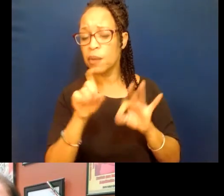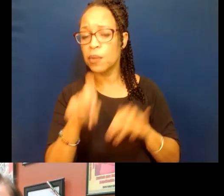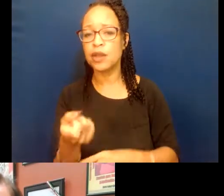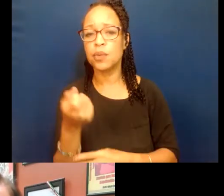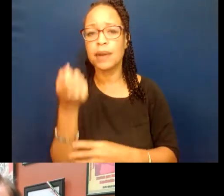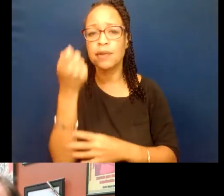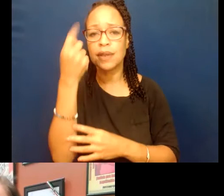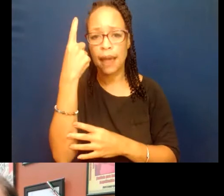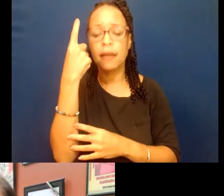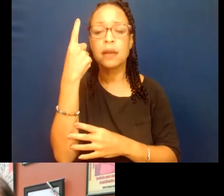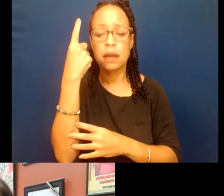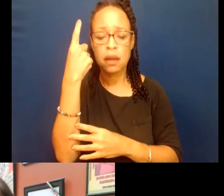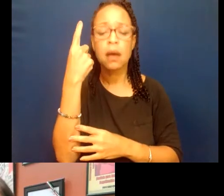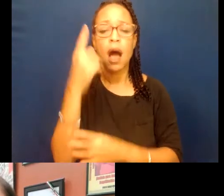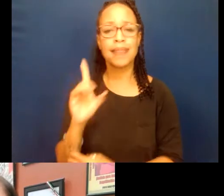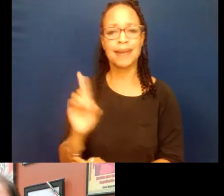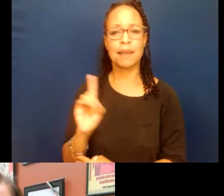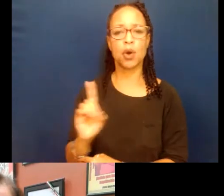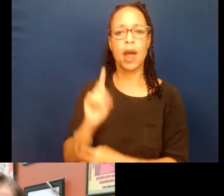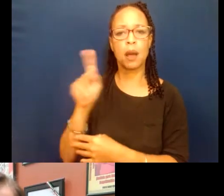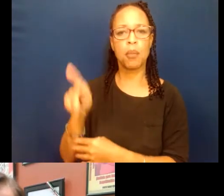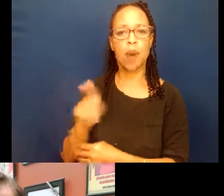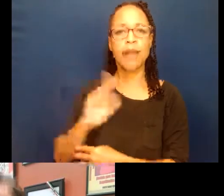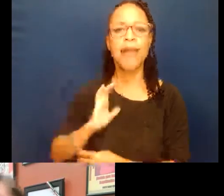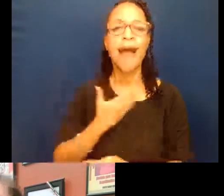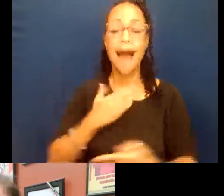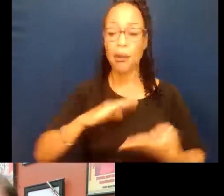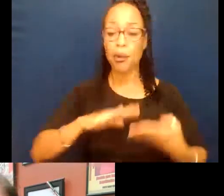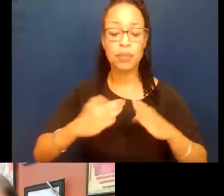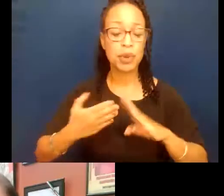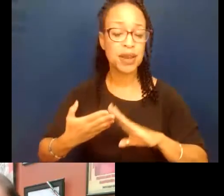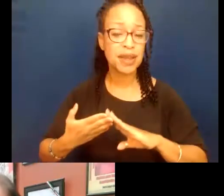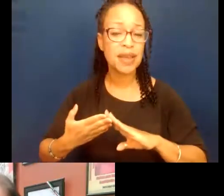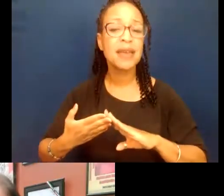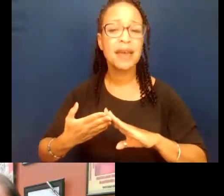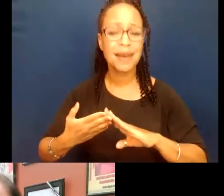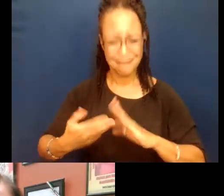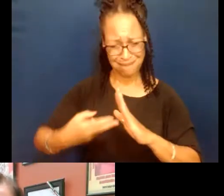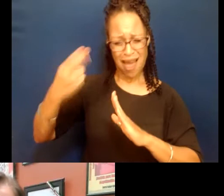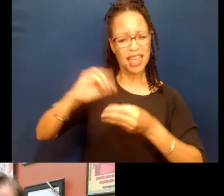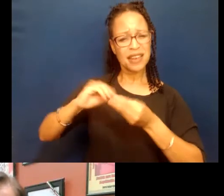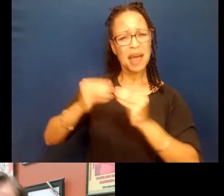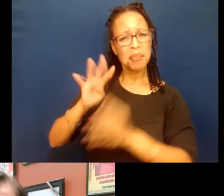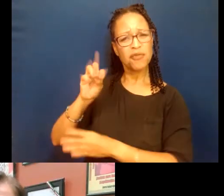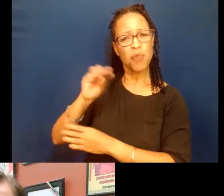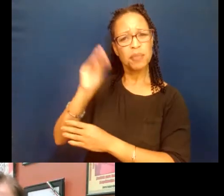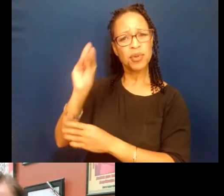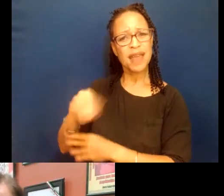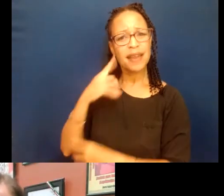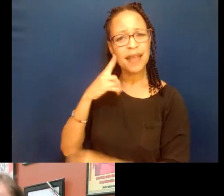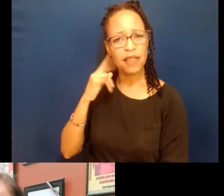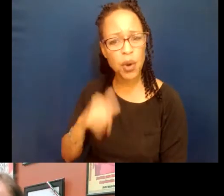is that our community is very numerous. Forty percent of the Californians are Latino, 30% of the